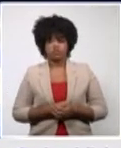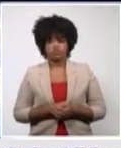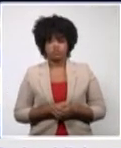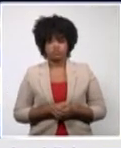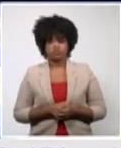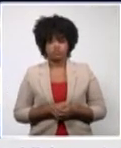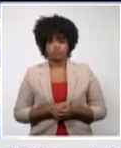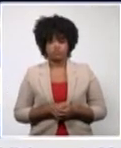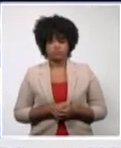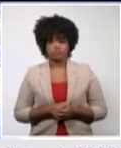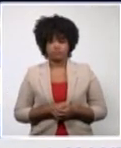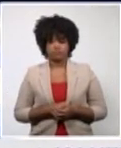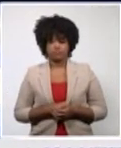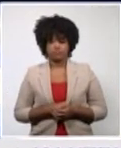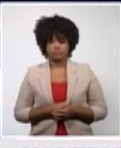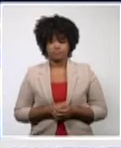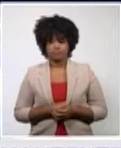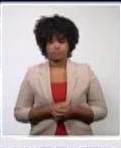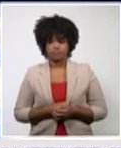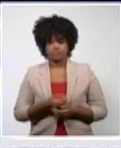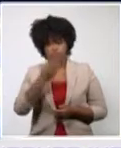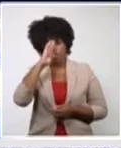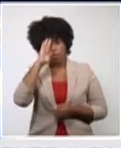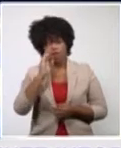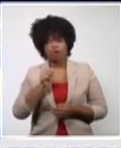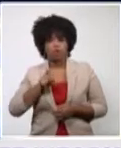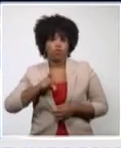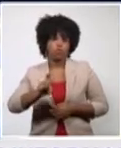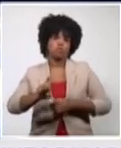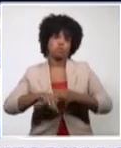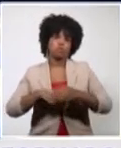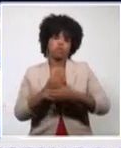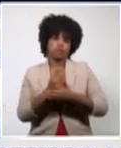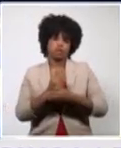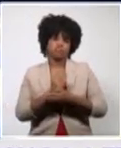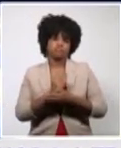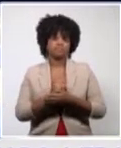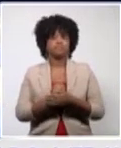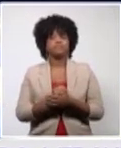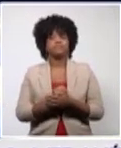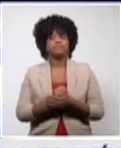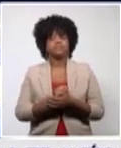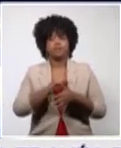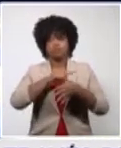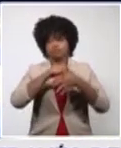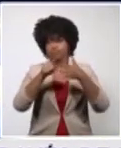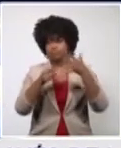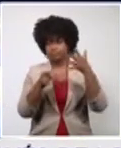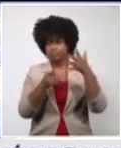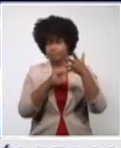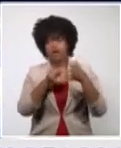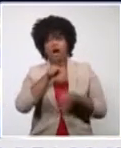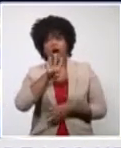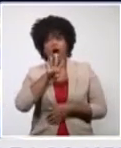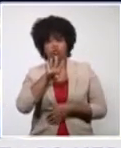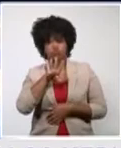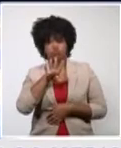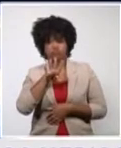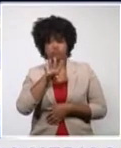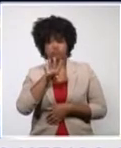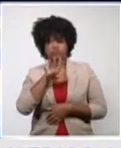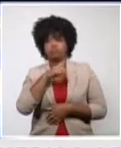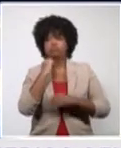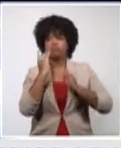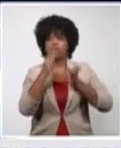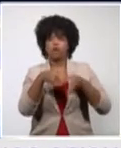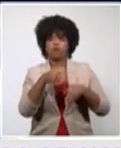days, remain in the 14th place according to the lethality in the region. We always comment